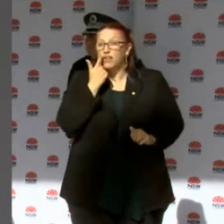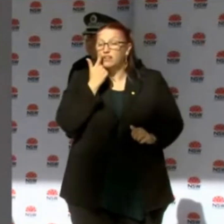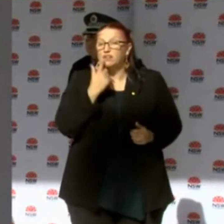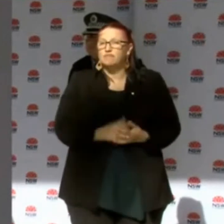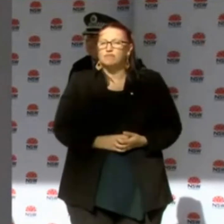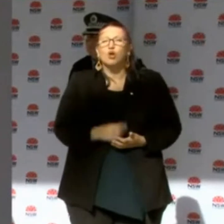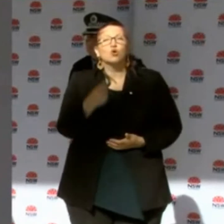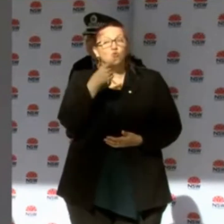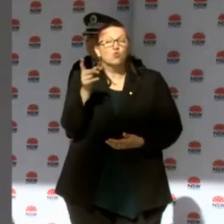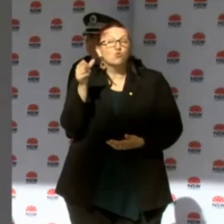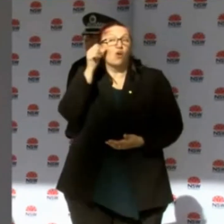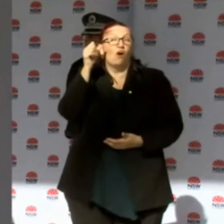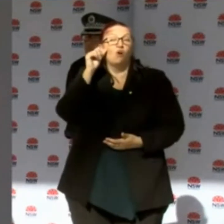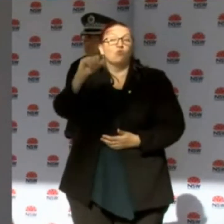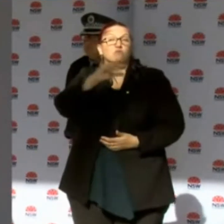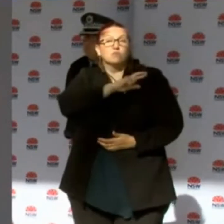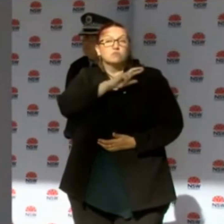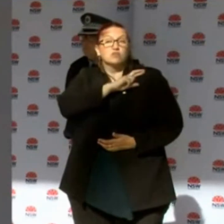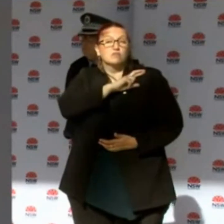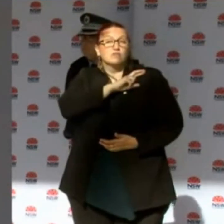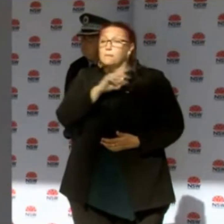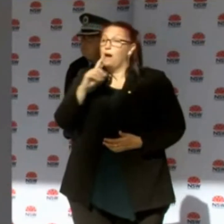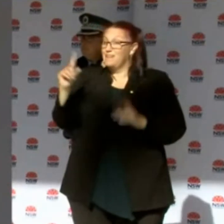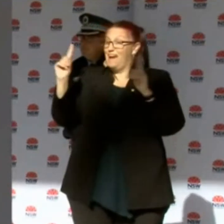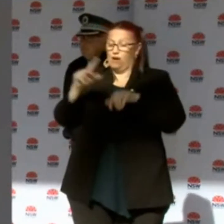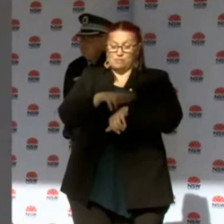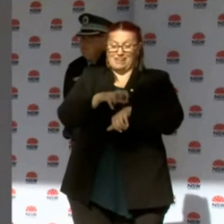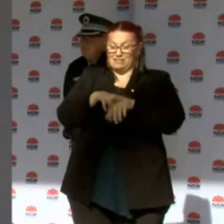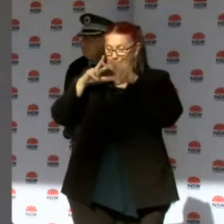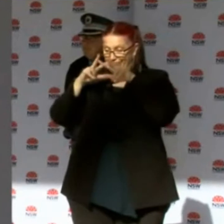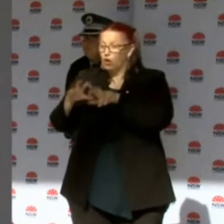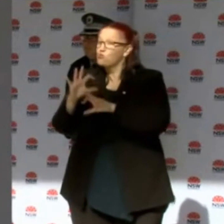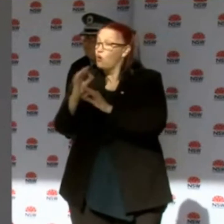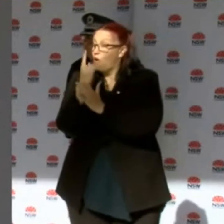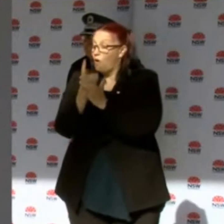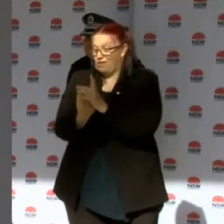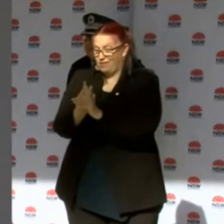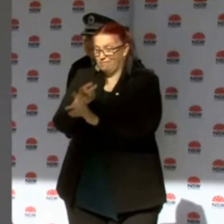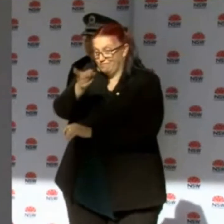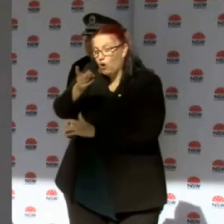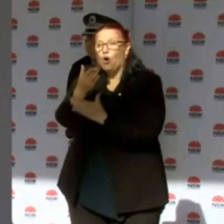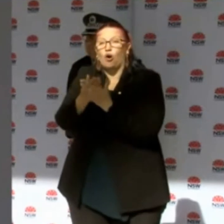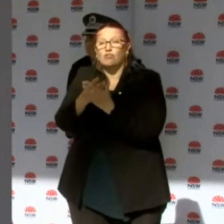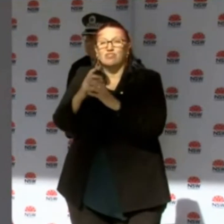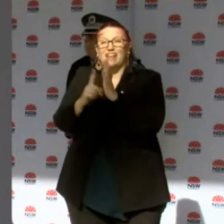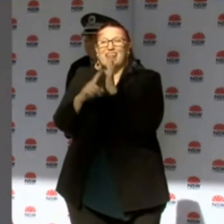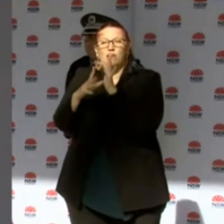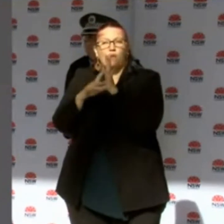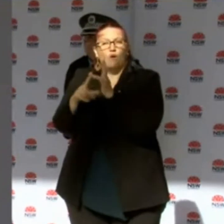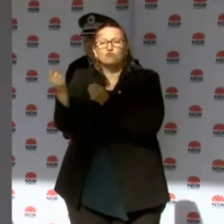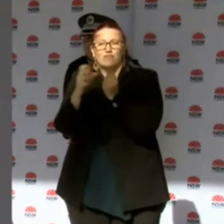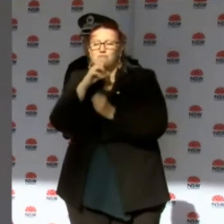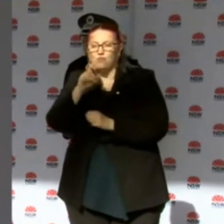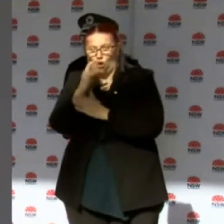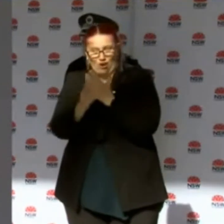well aware of their responsibilities, but when police finish their inquiries, which are broader than just applying the health orders, broader than